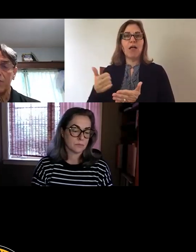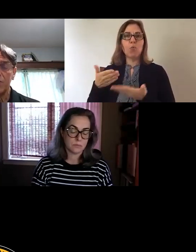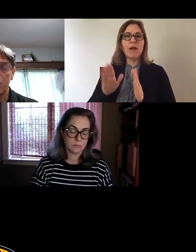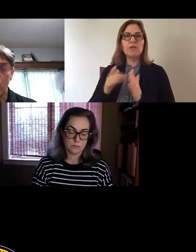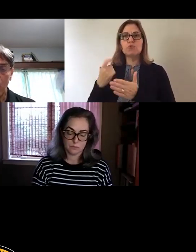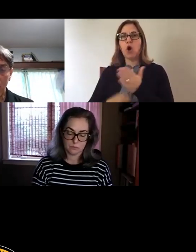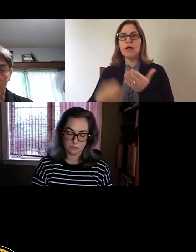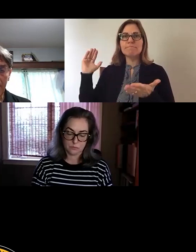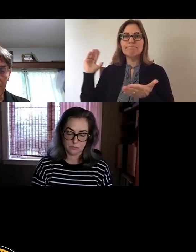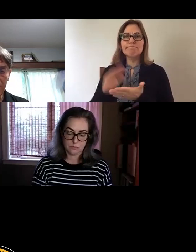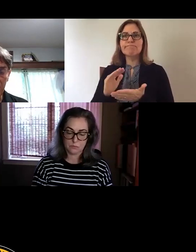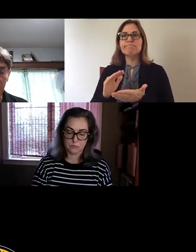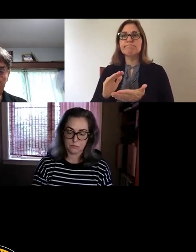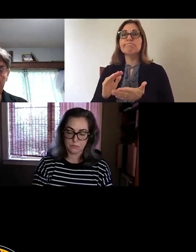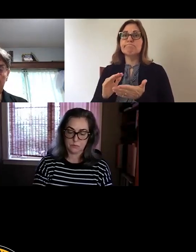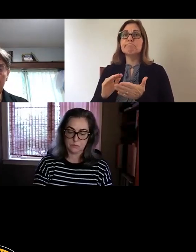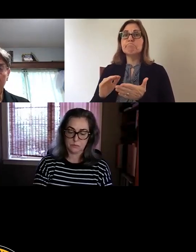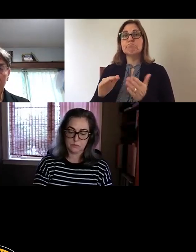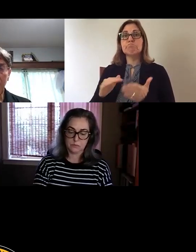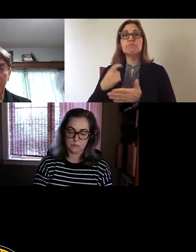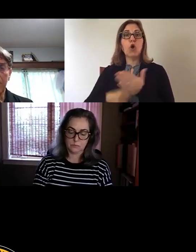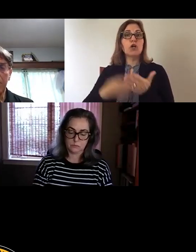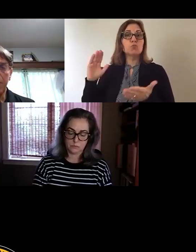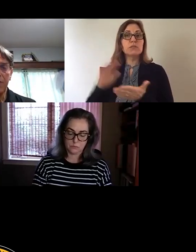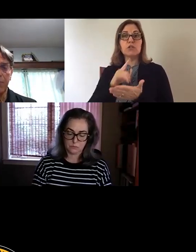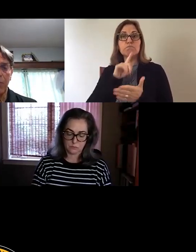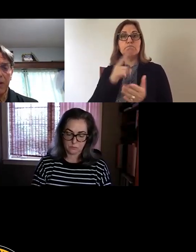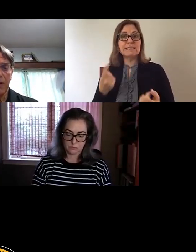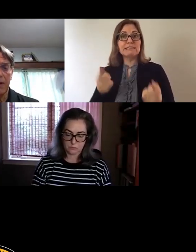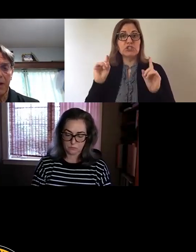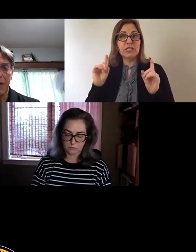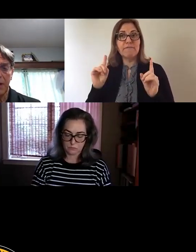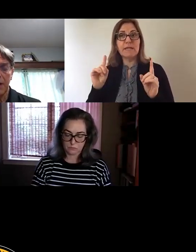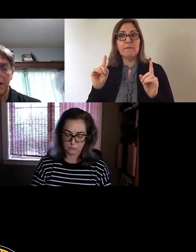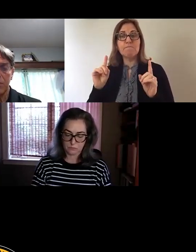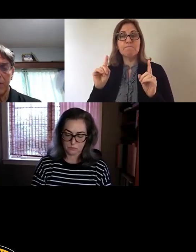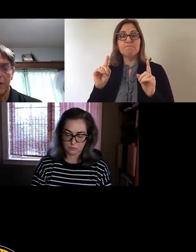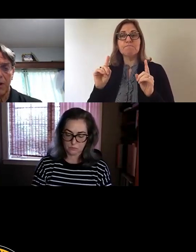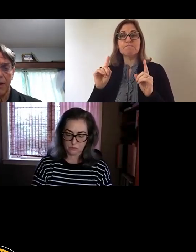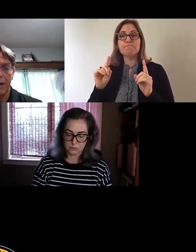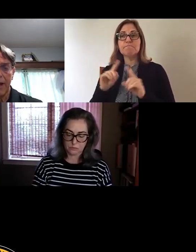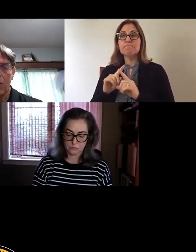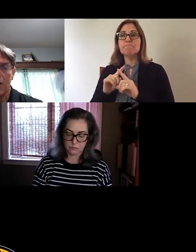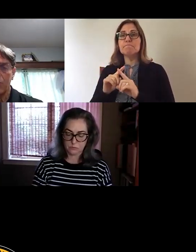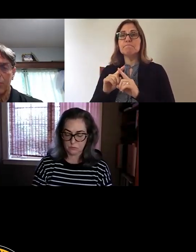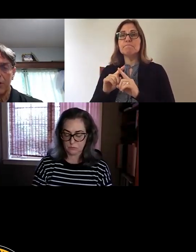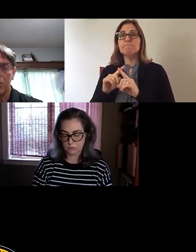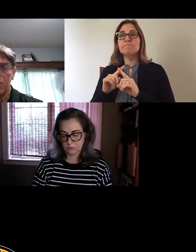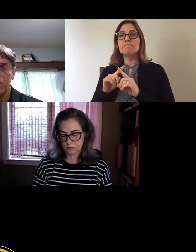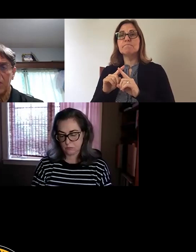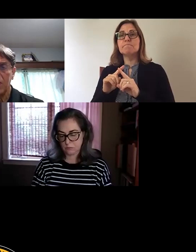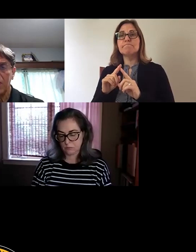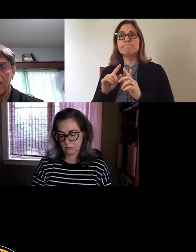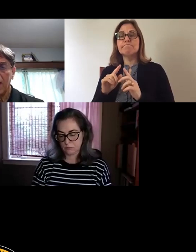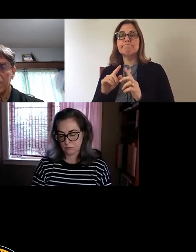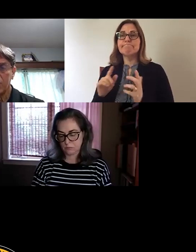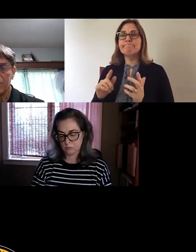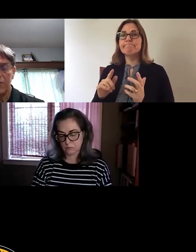cost reductions were achieved, but smartly, we did not lay off or reduce